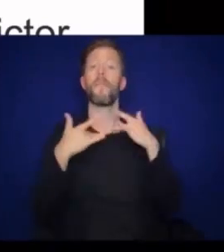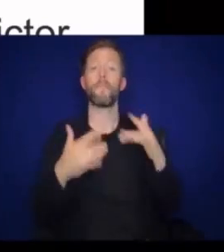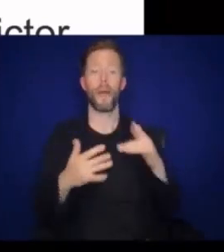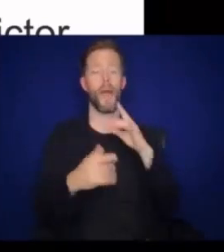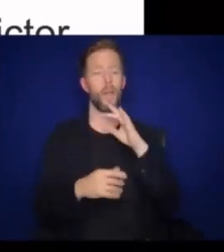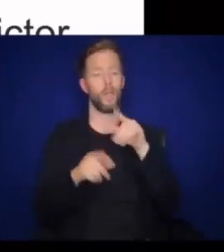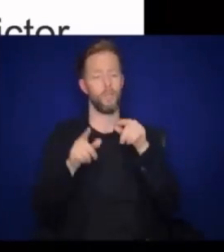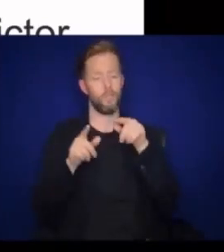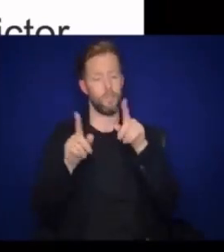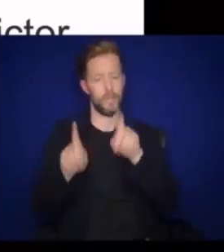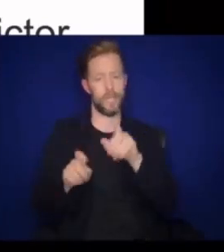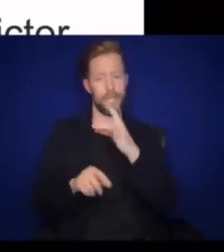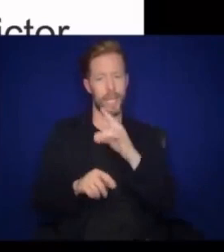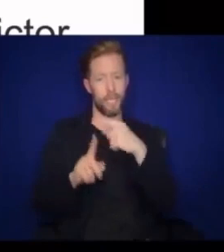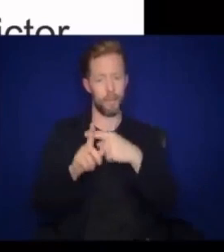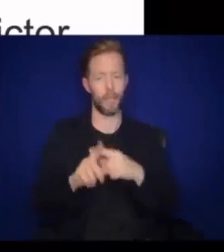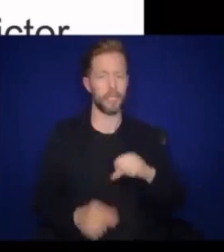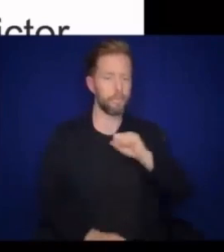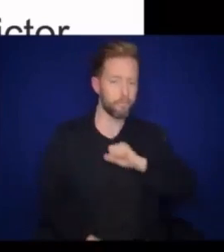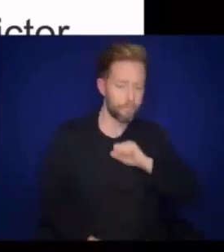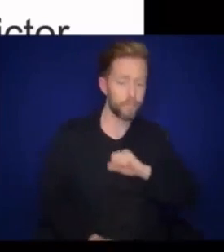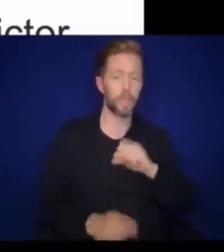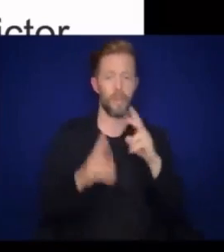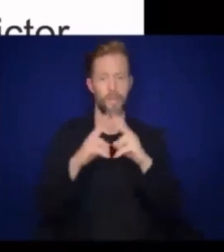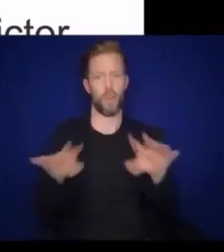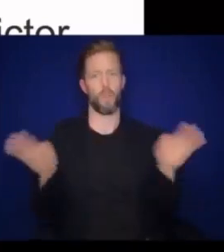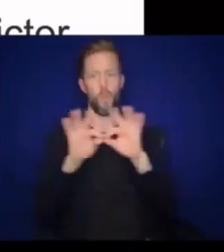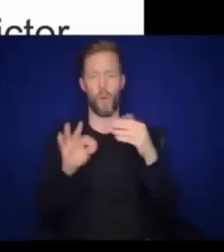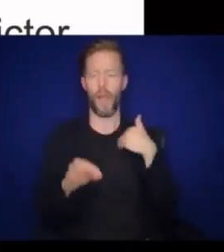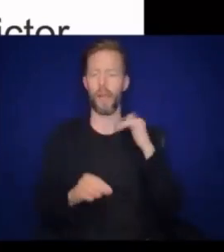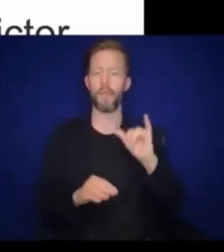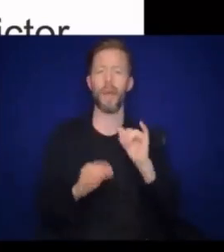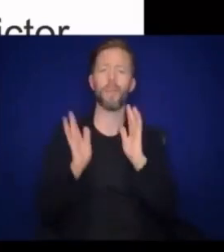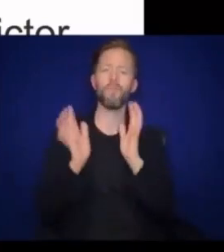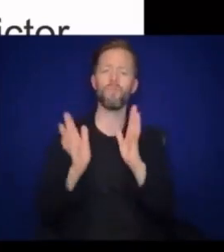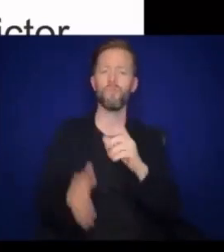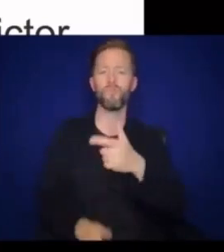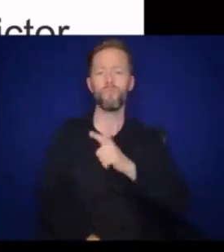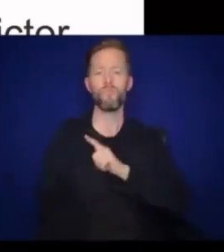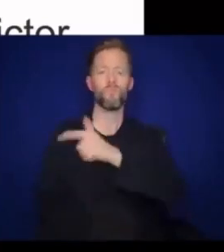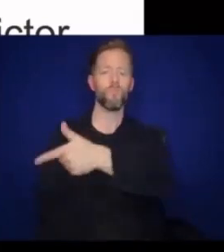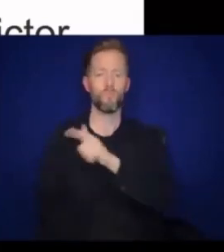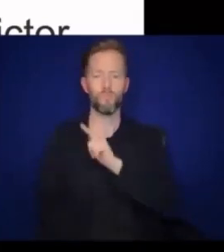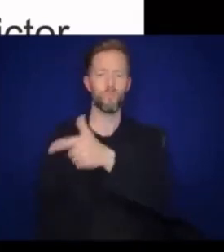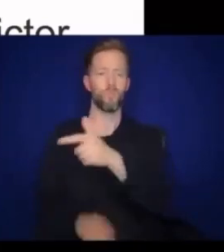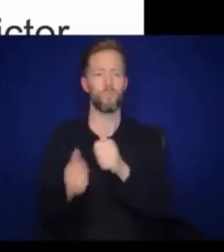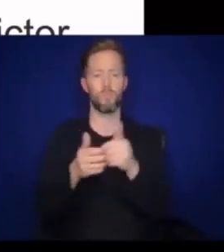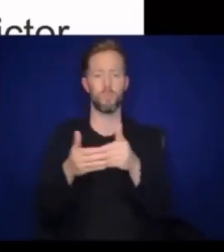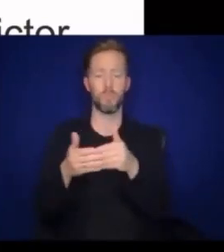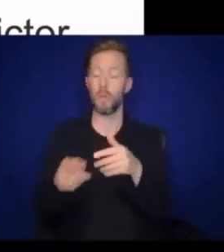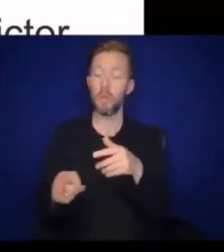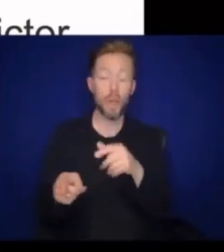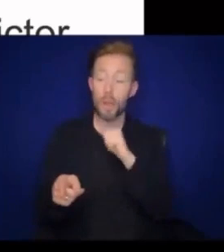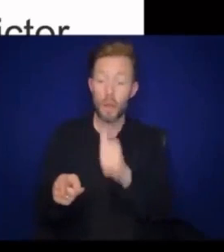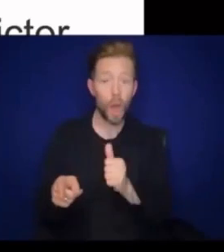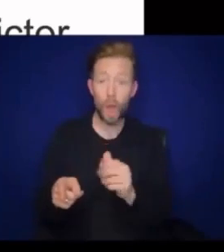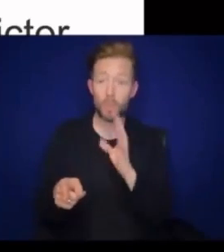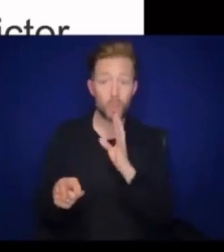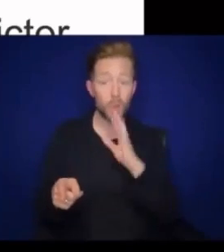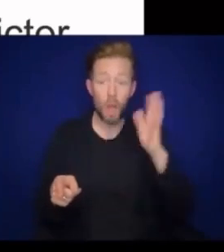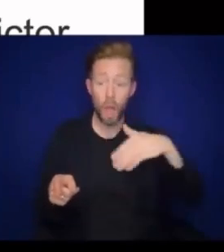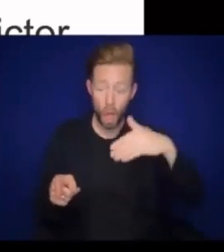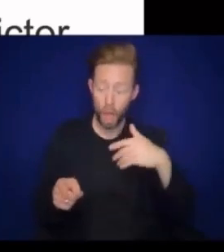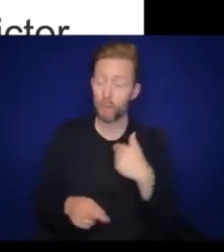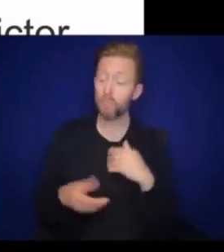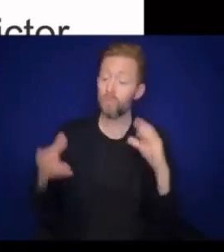at 18 months. So it's very important to have those back-and-forth conversations with babies. Even if they're not talking yet,